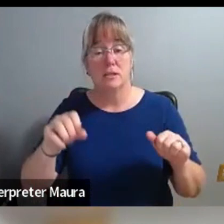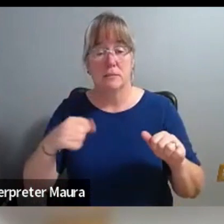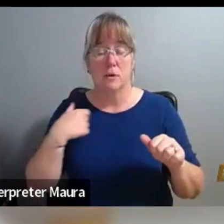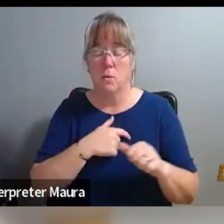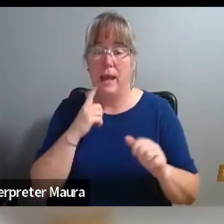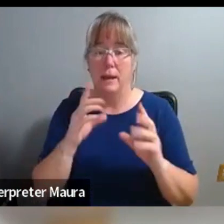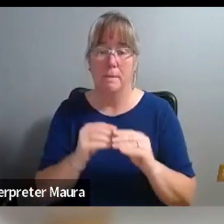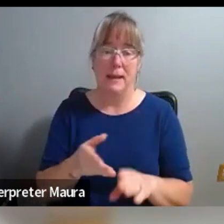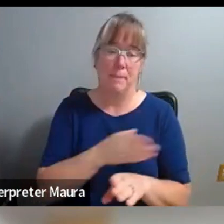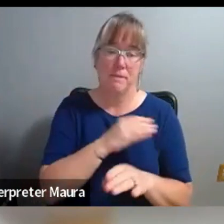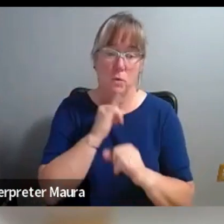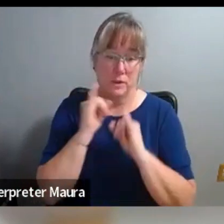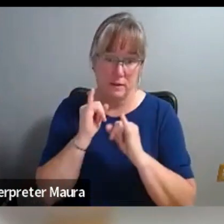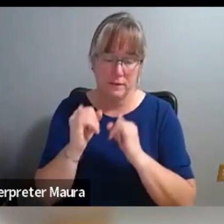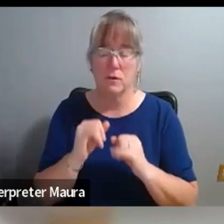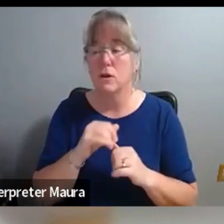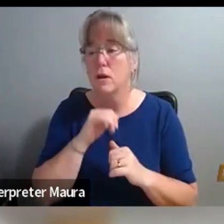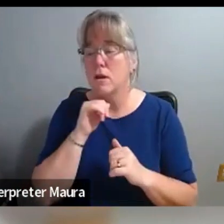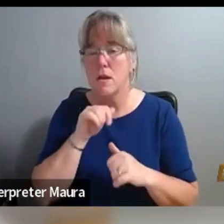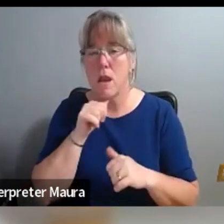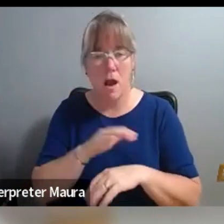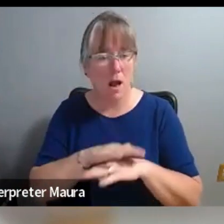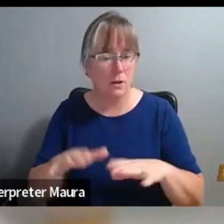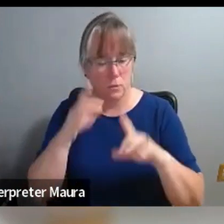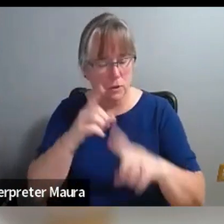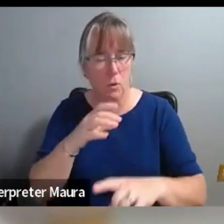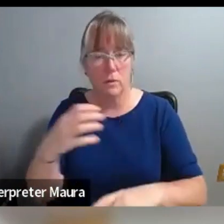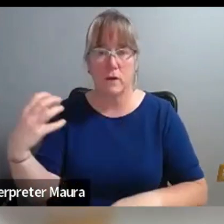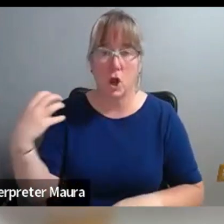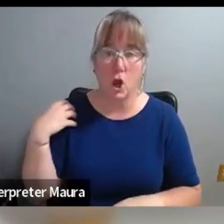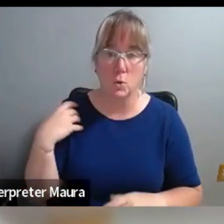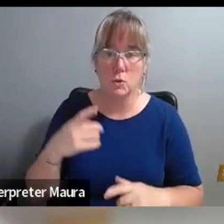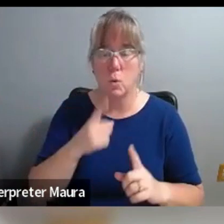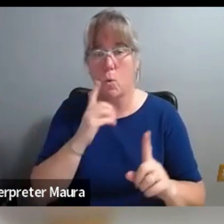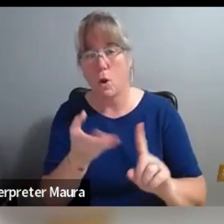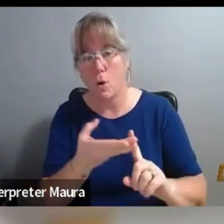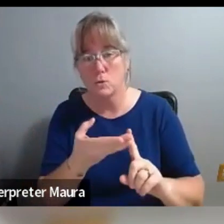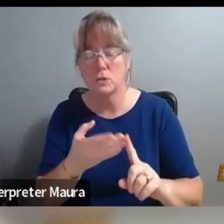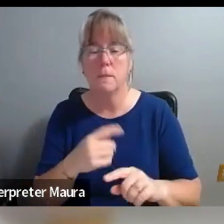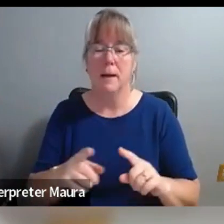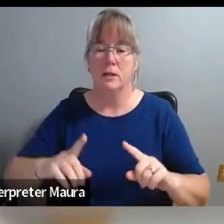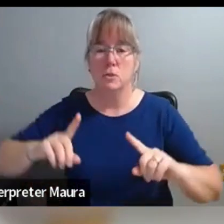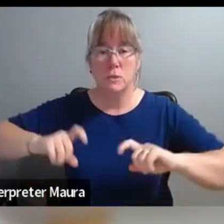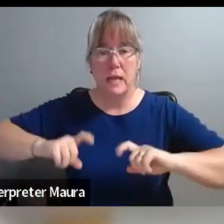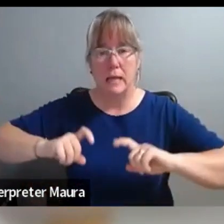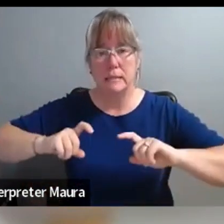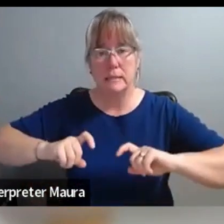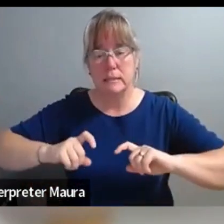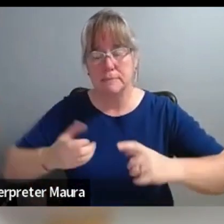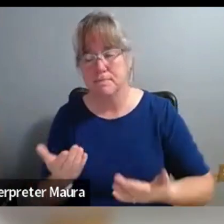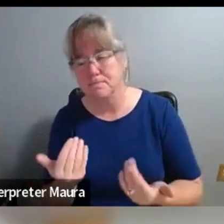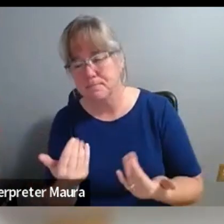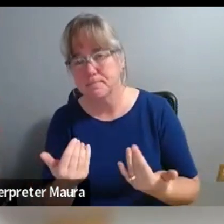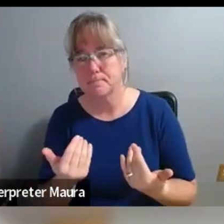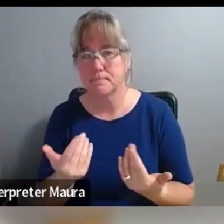anybody, or to try to coax anybody to say certain things, but to just test the waters to find out, you know,